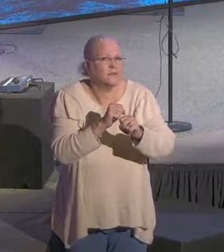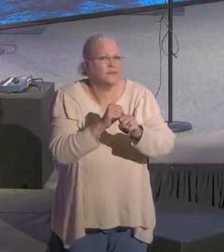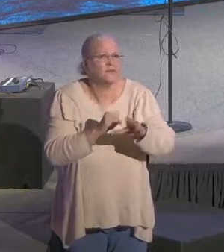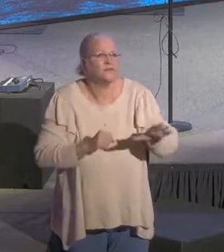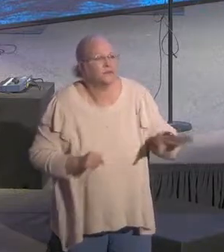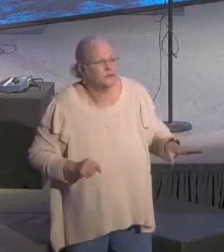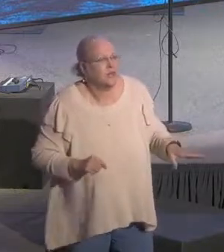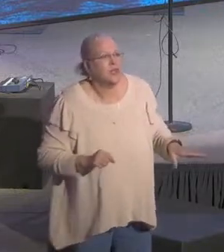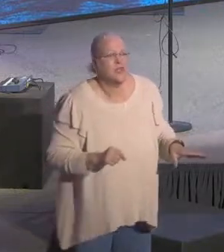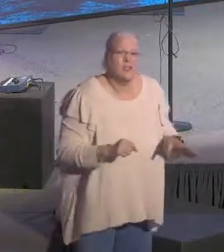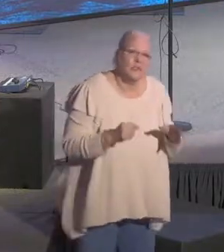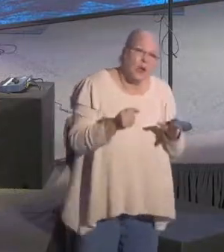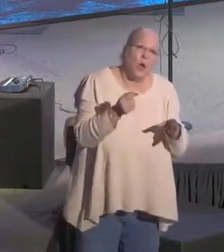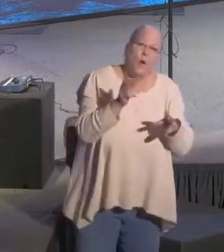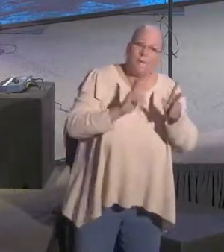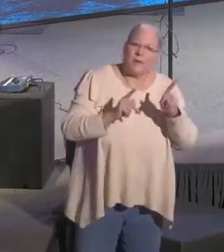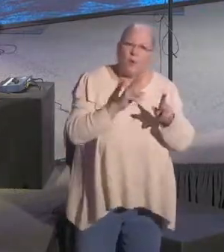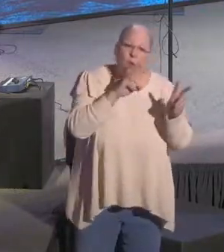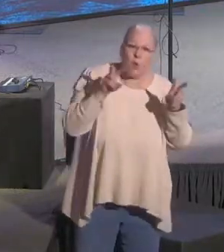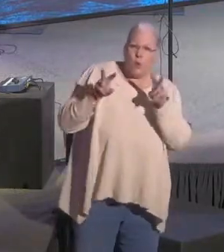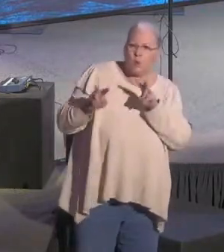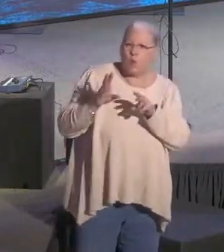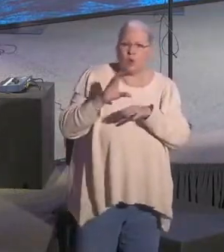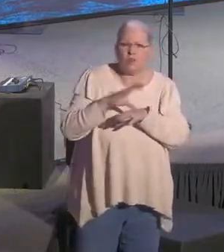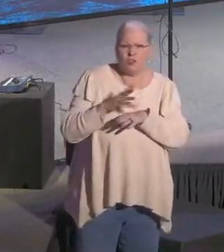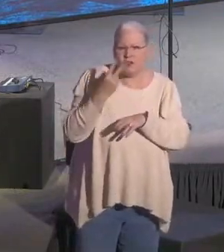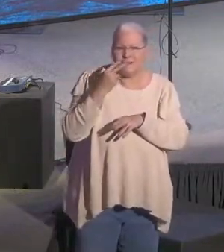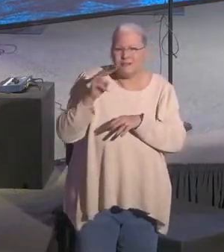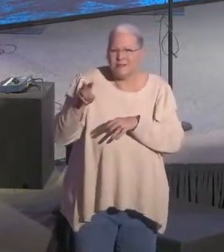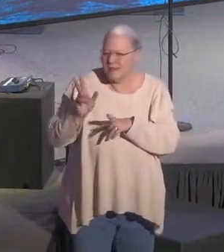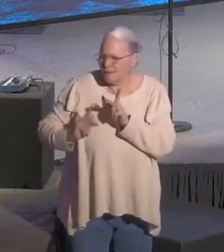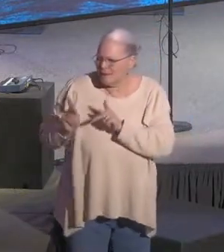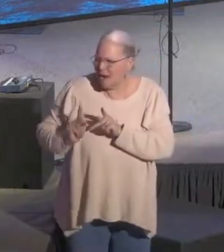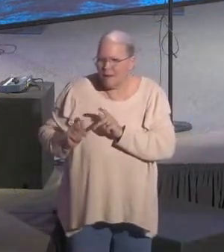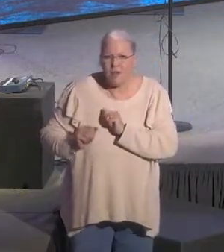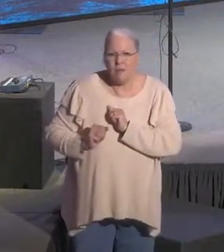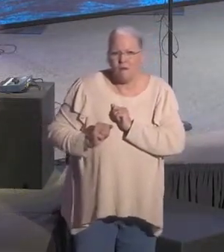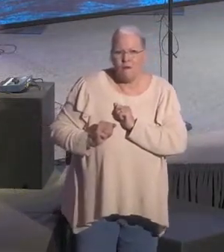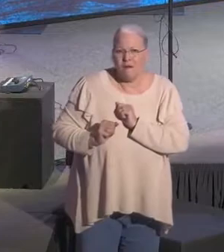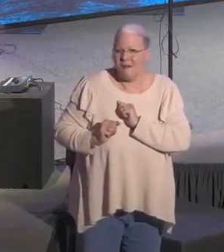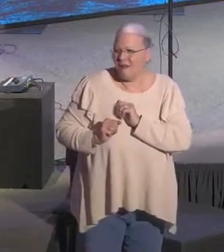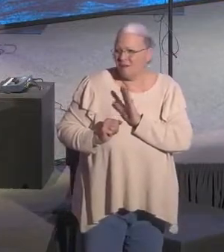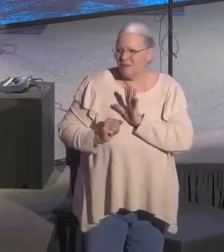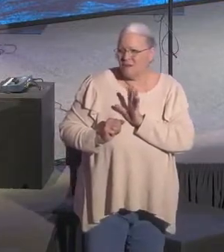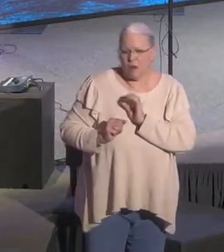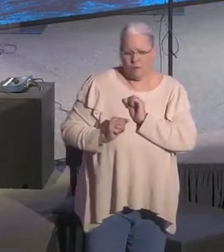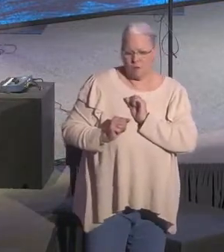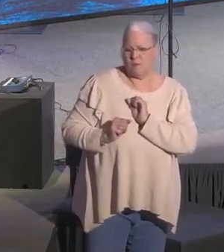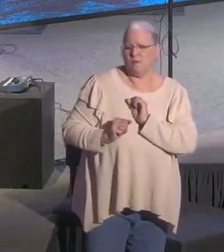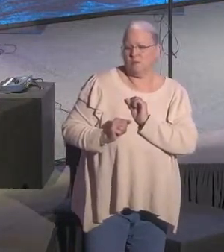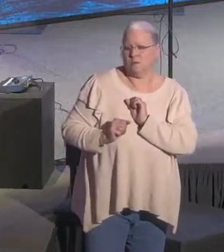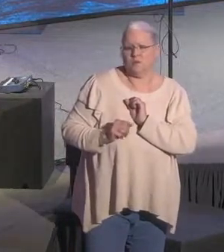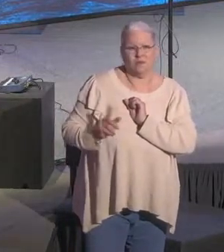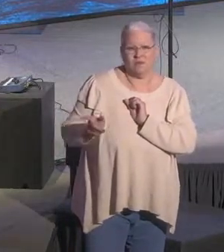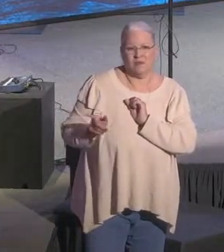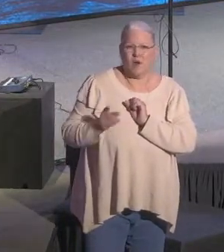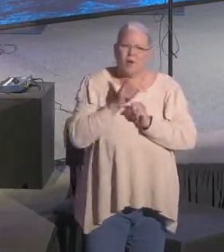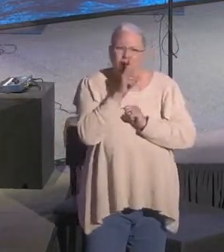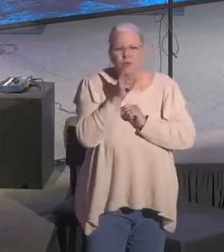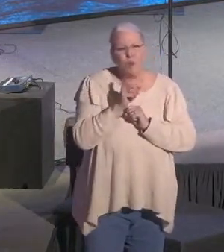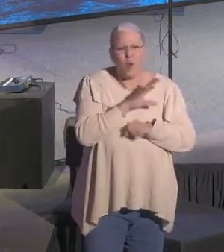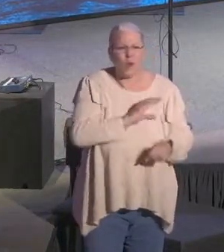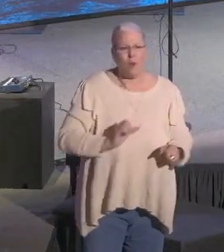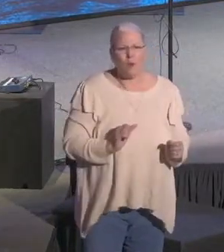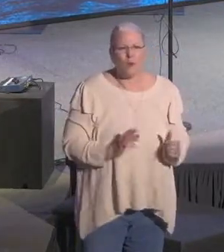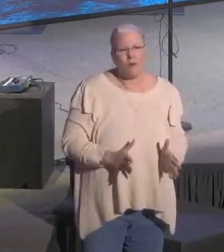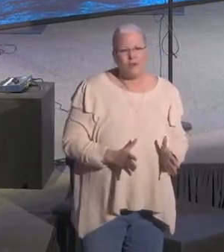the leader of our church. My prayer is that you would line up behind Jesus. I don't care what your church affiliation is or what